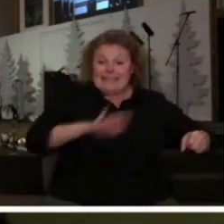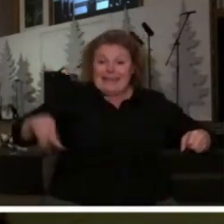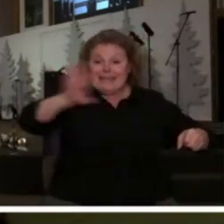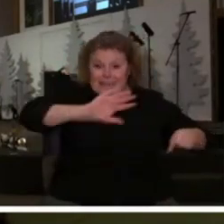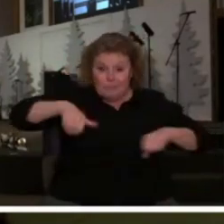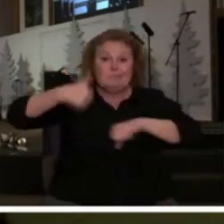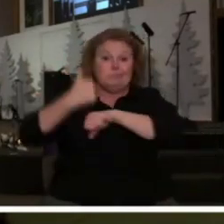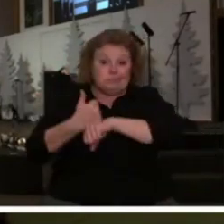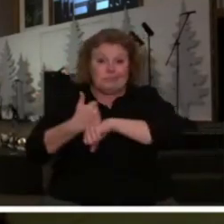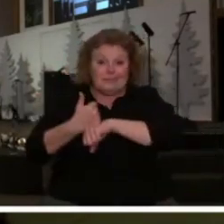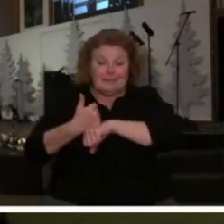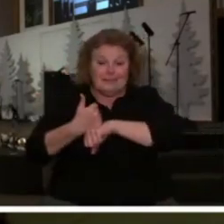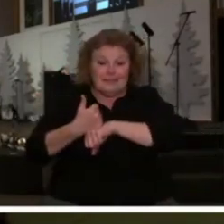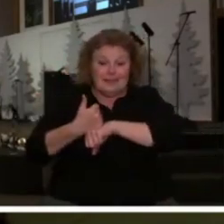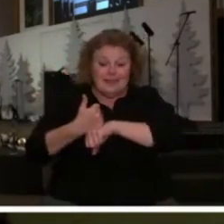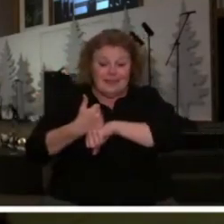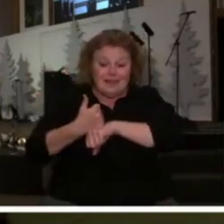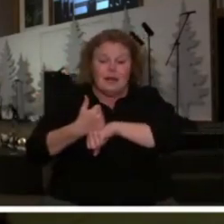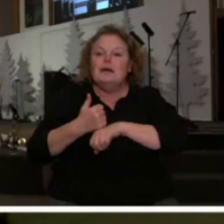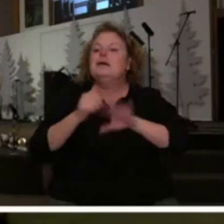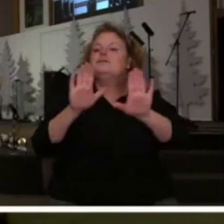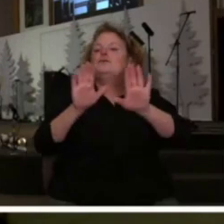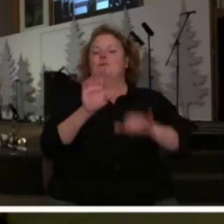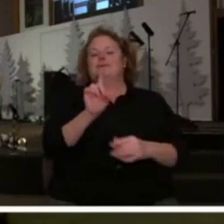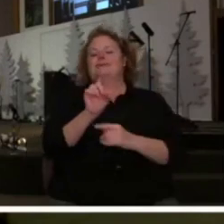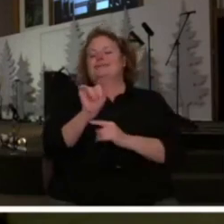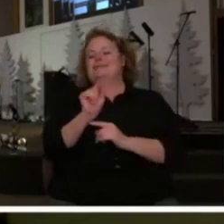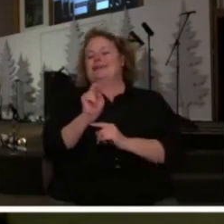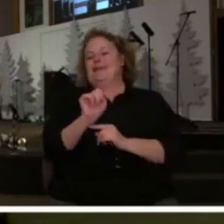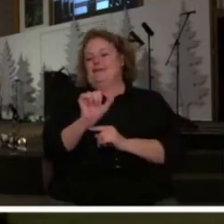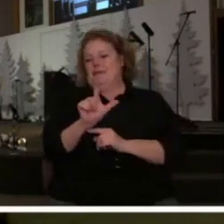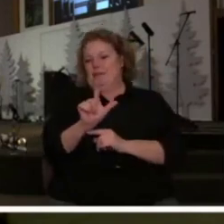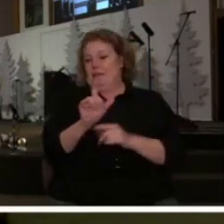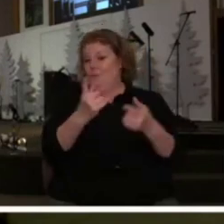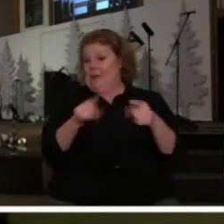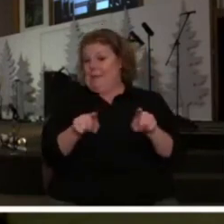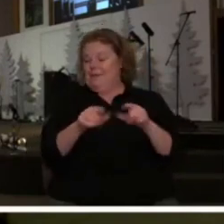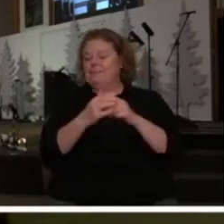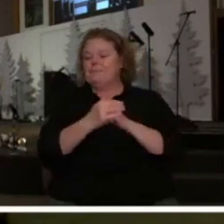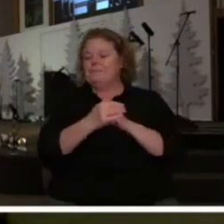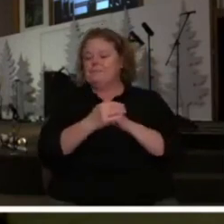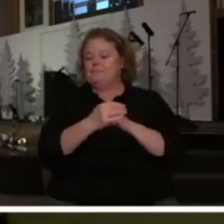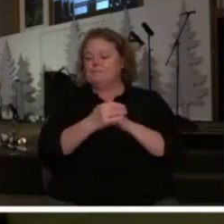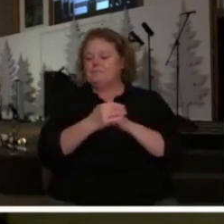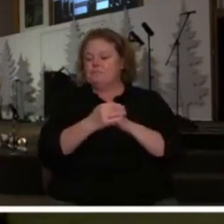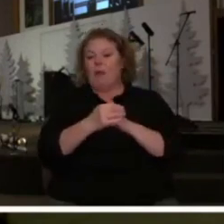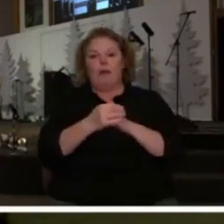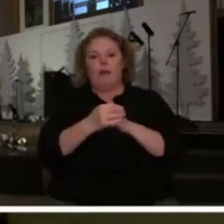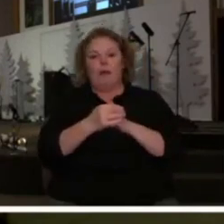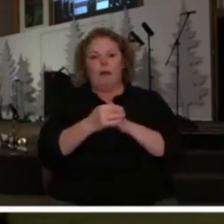been in for years and so back to Daniel they'd made it against the law to pray